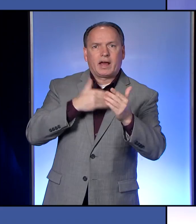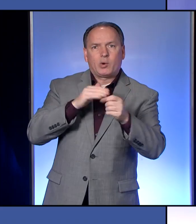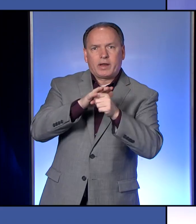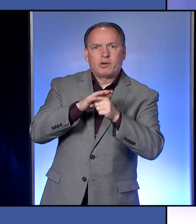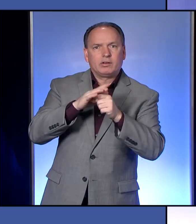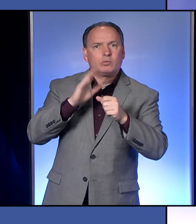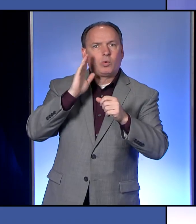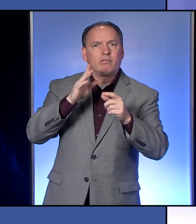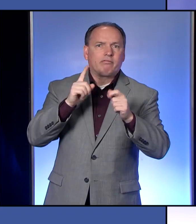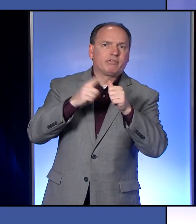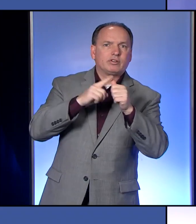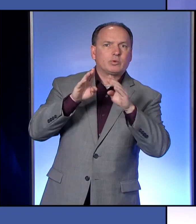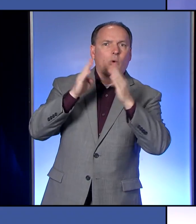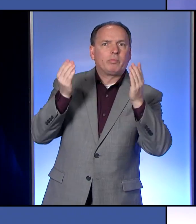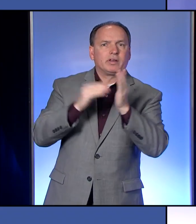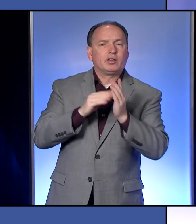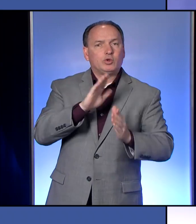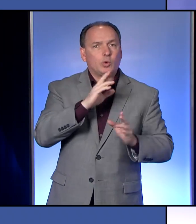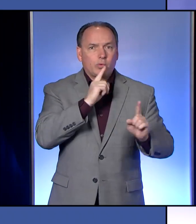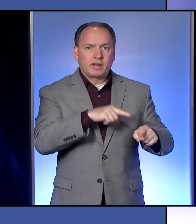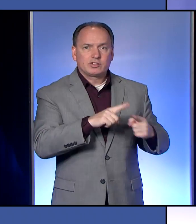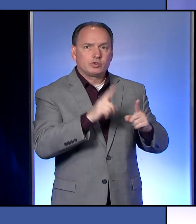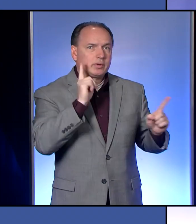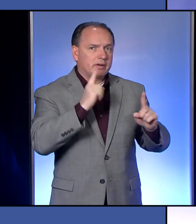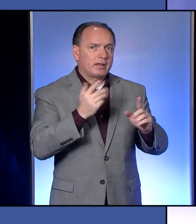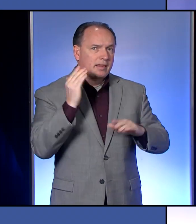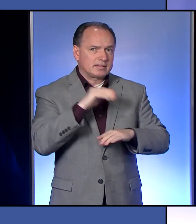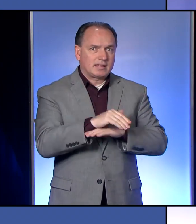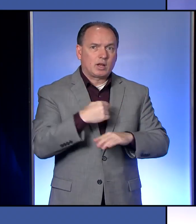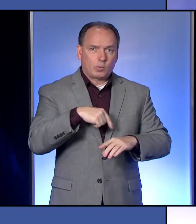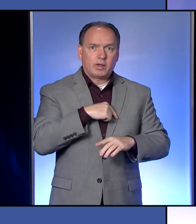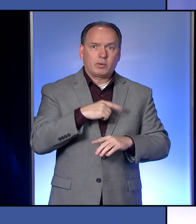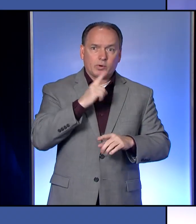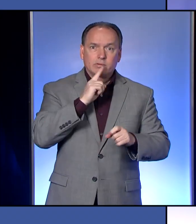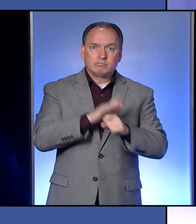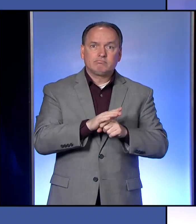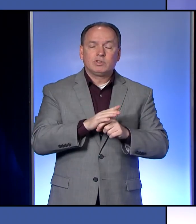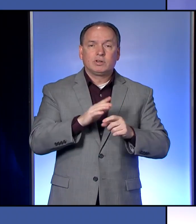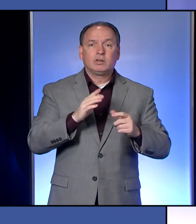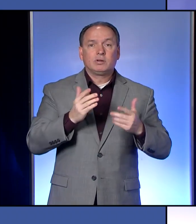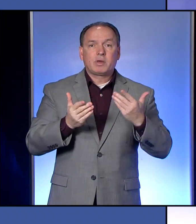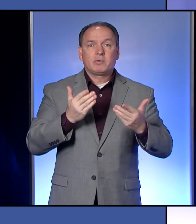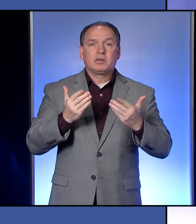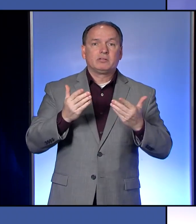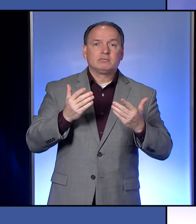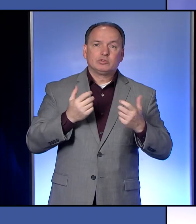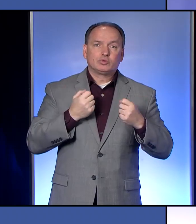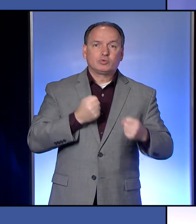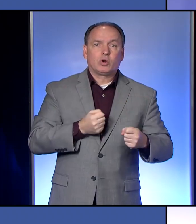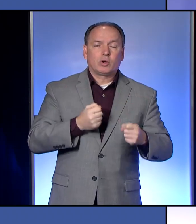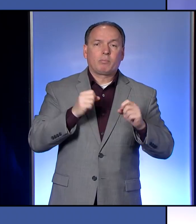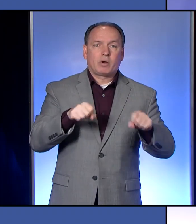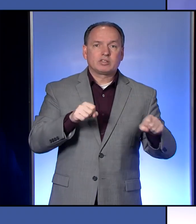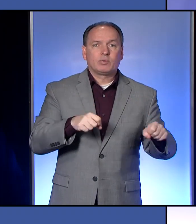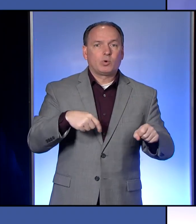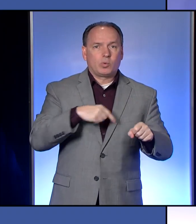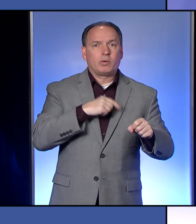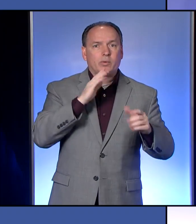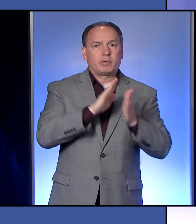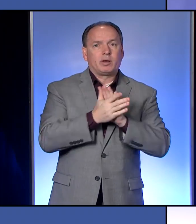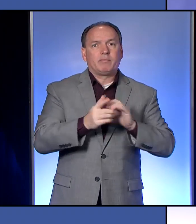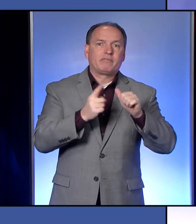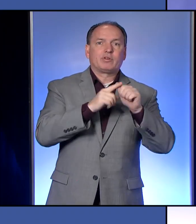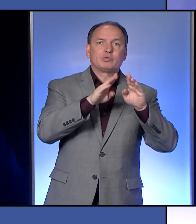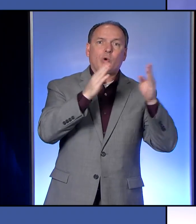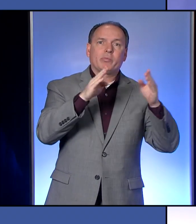of those first to reopen. Your reaction to hearing last night that we were indeed probably fingers crossed going to be one of those areas that would be the first